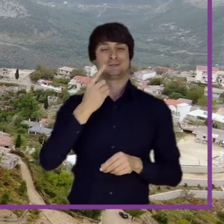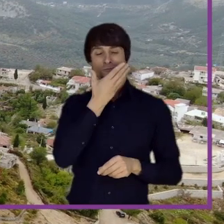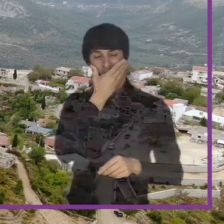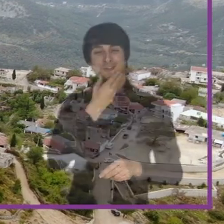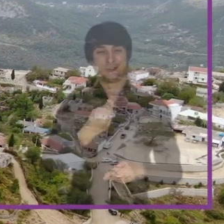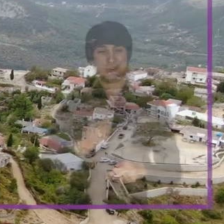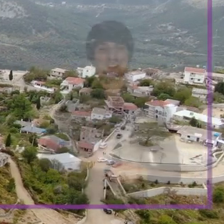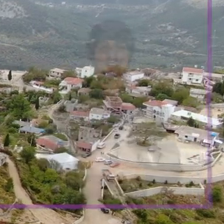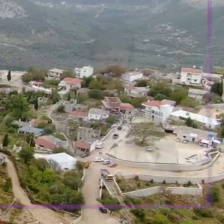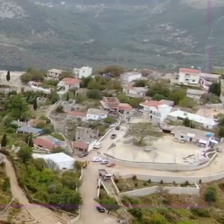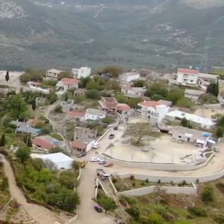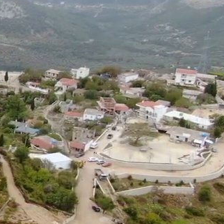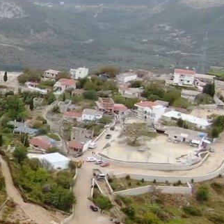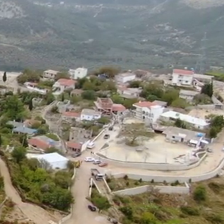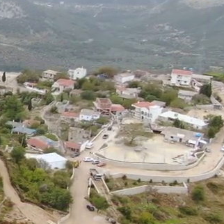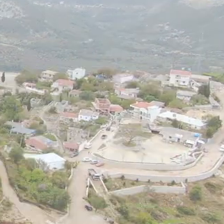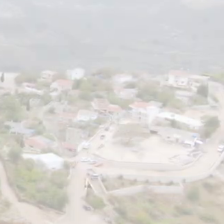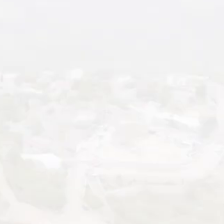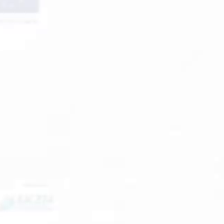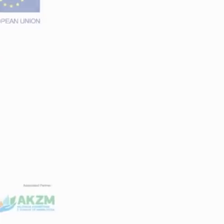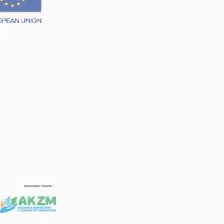and coastline from is the